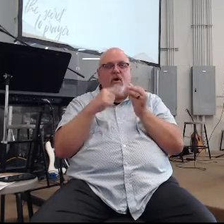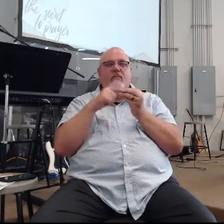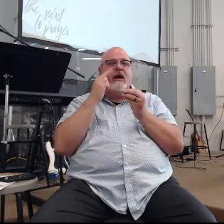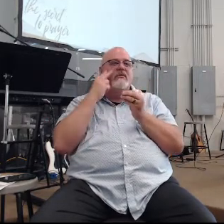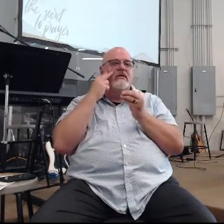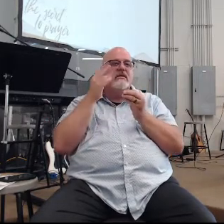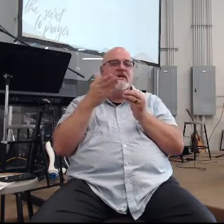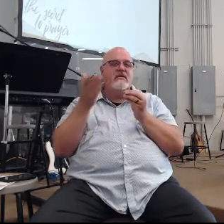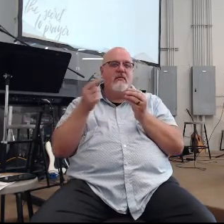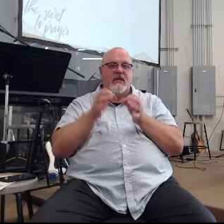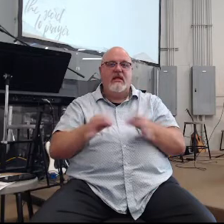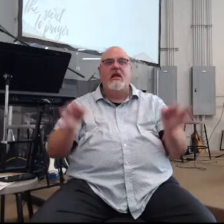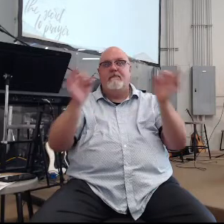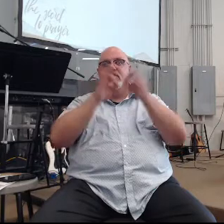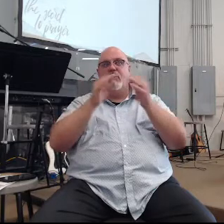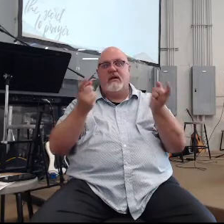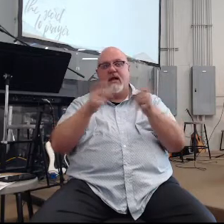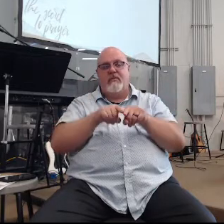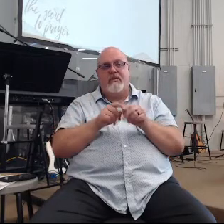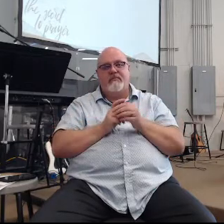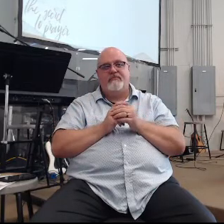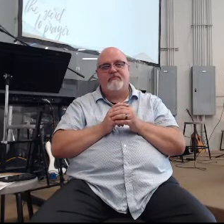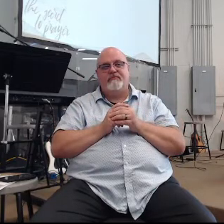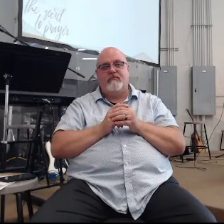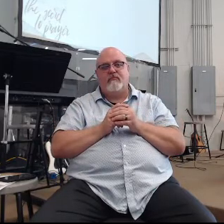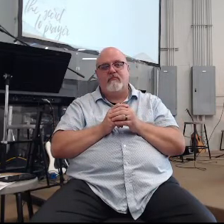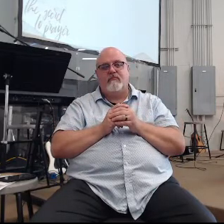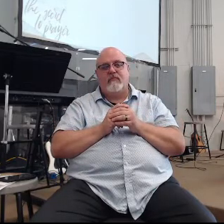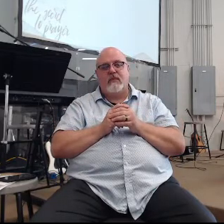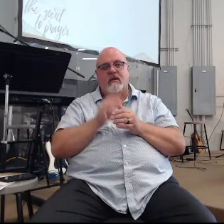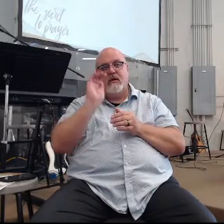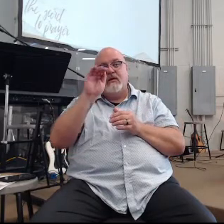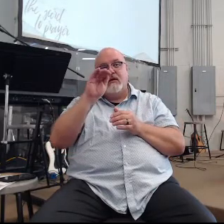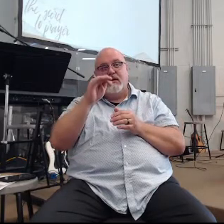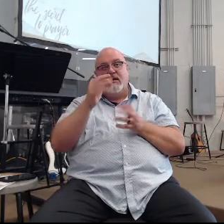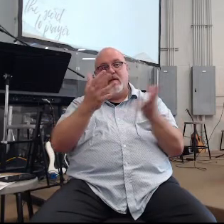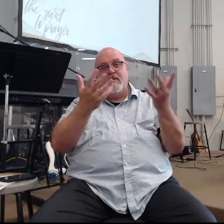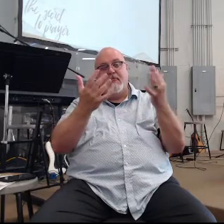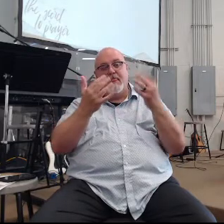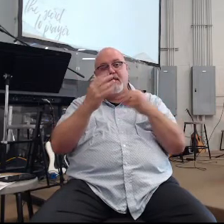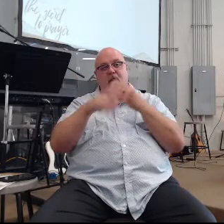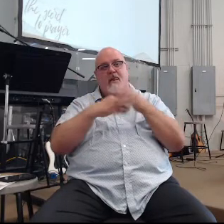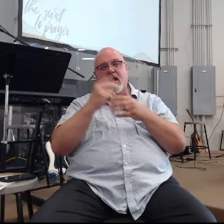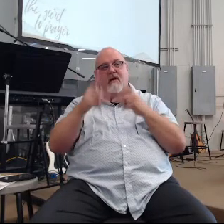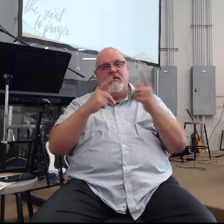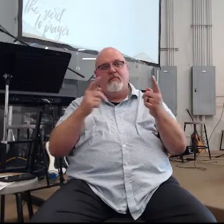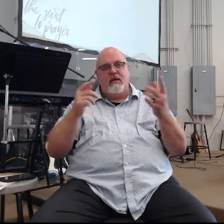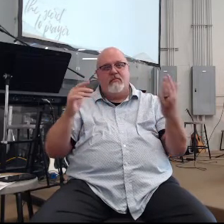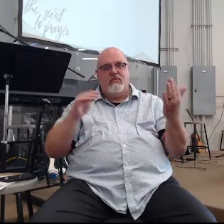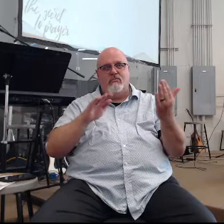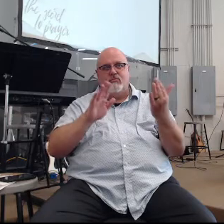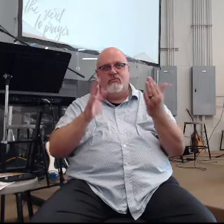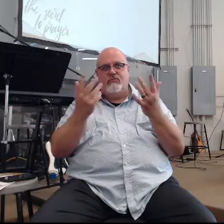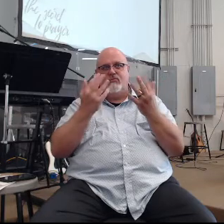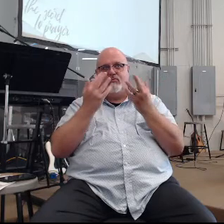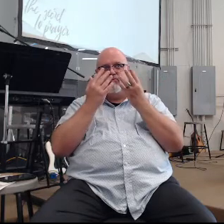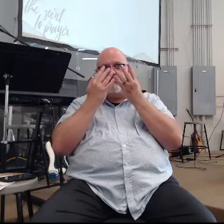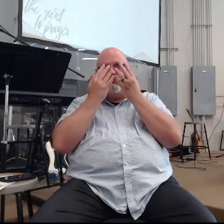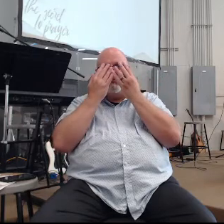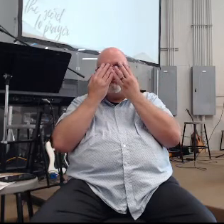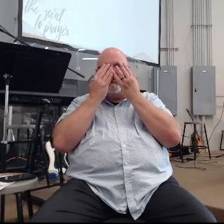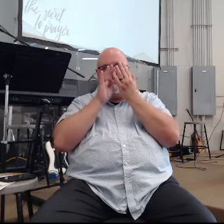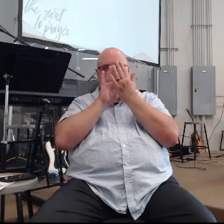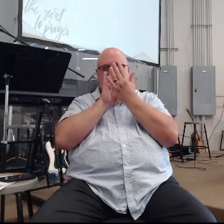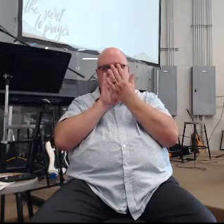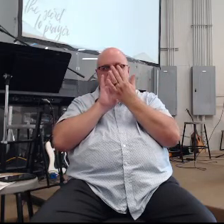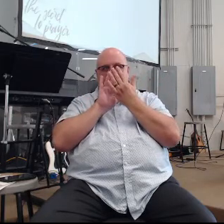to see something really important here so he says hey everybody huddle up and all the people came near to him and he repaired the altar of the